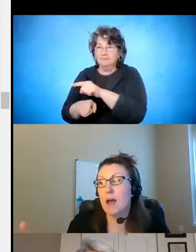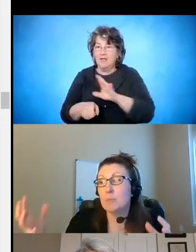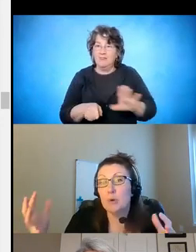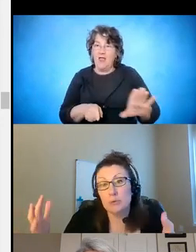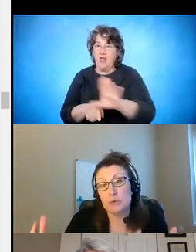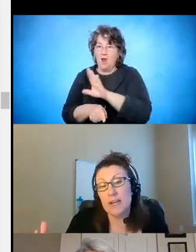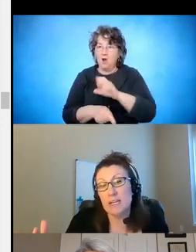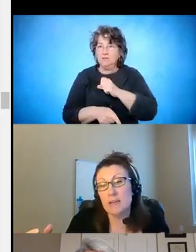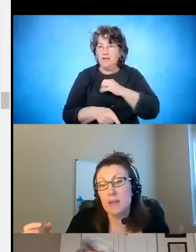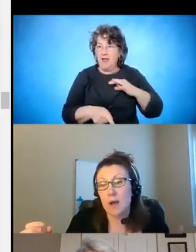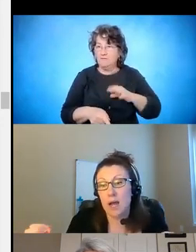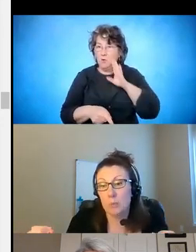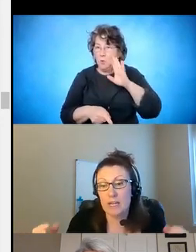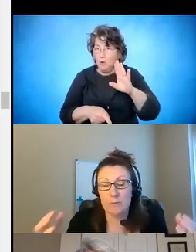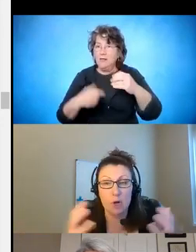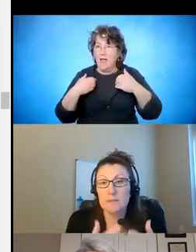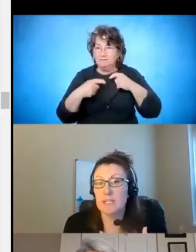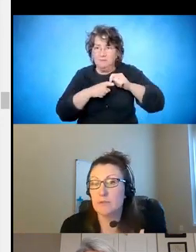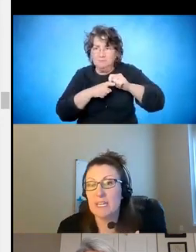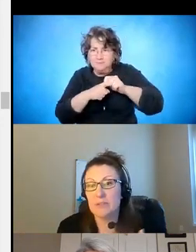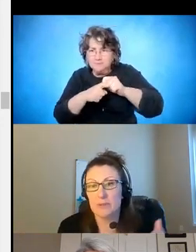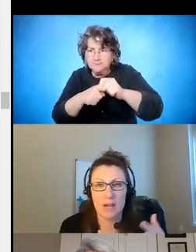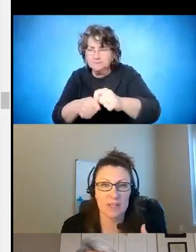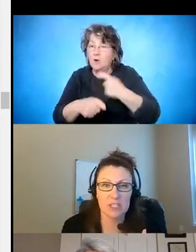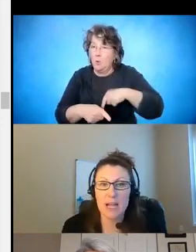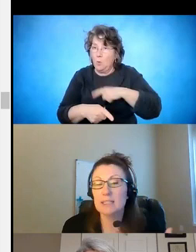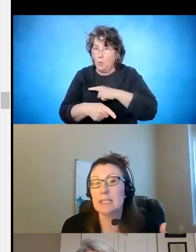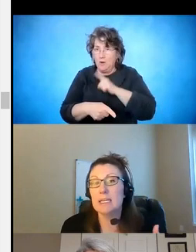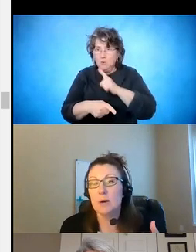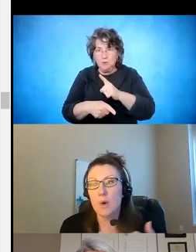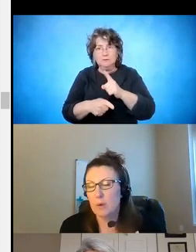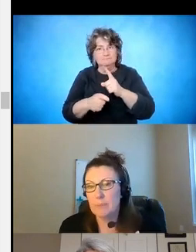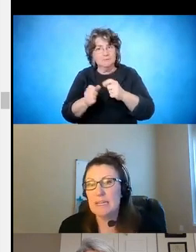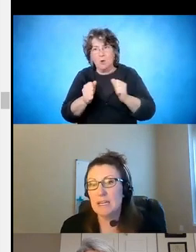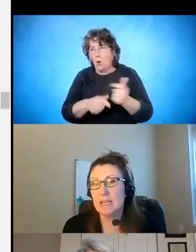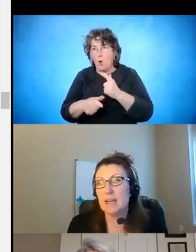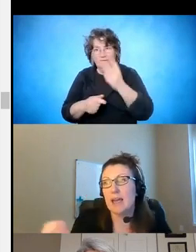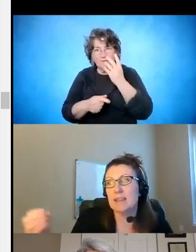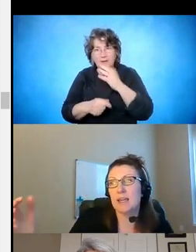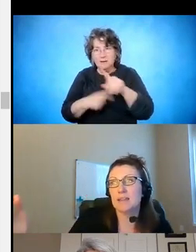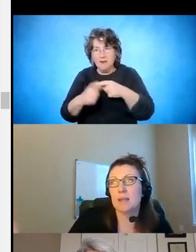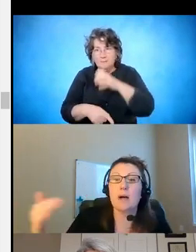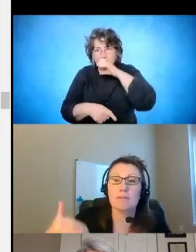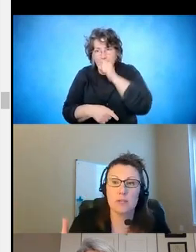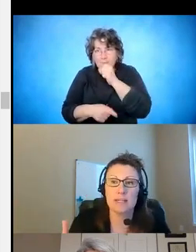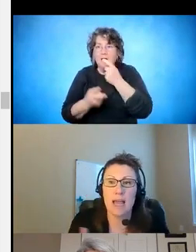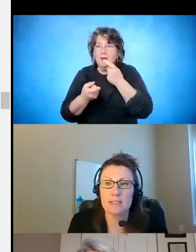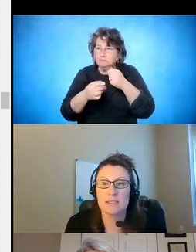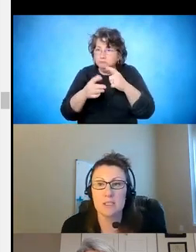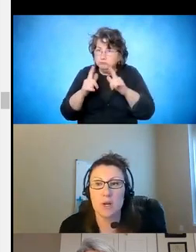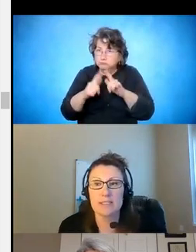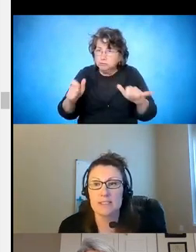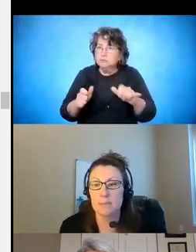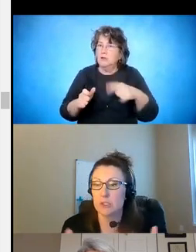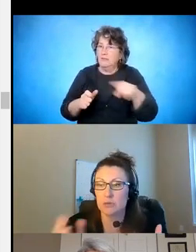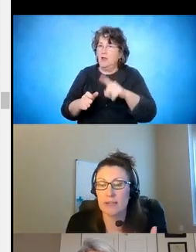go through training, we cover all of the information for confidentiality, what would be needed, and then they will have direct access